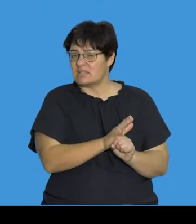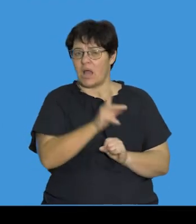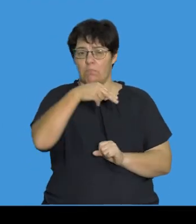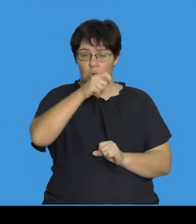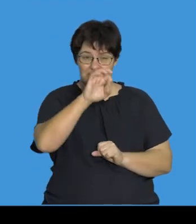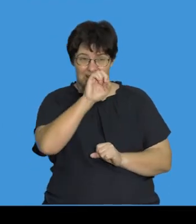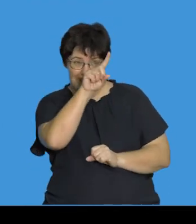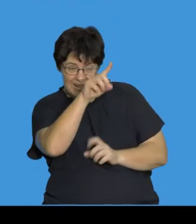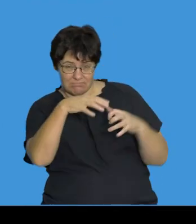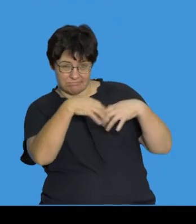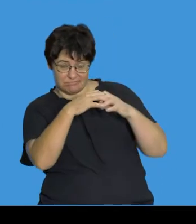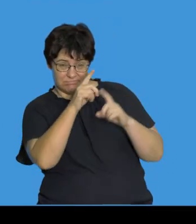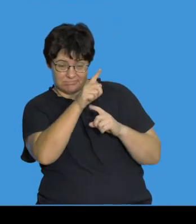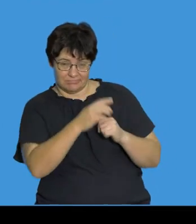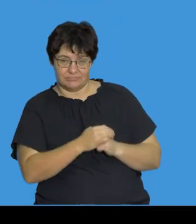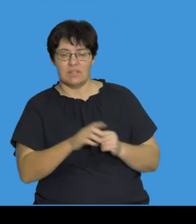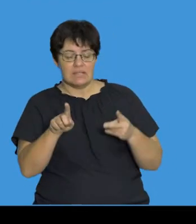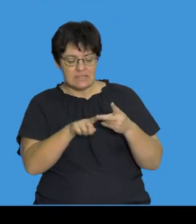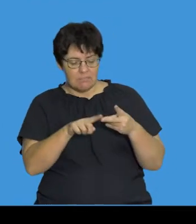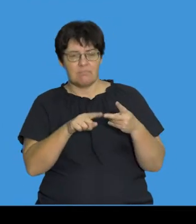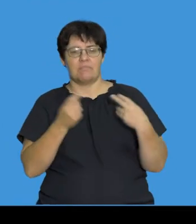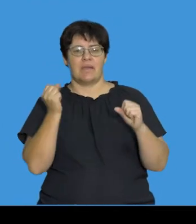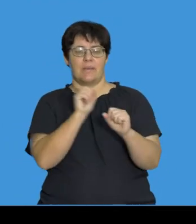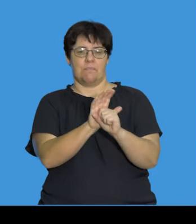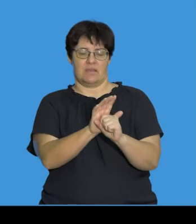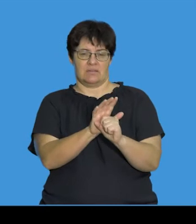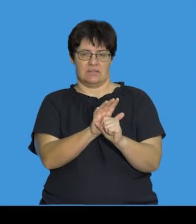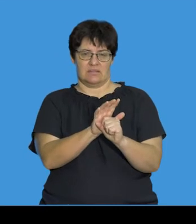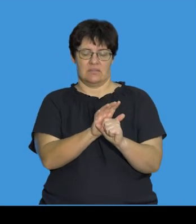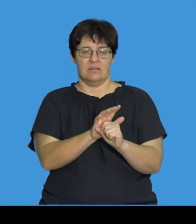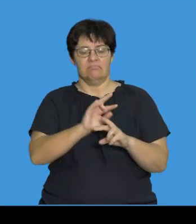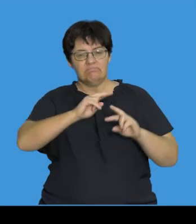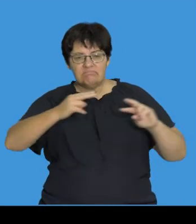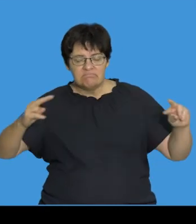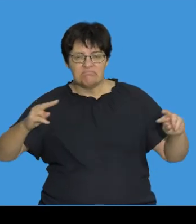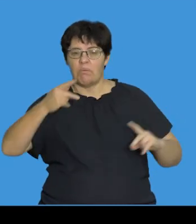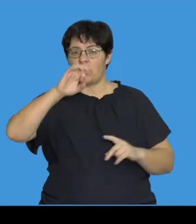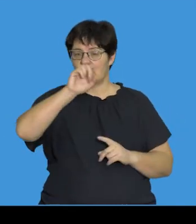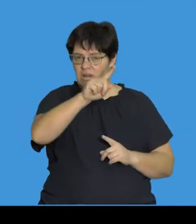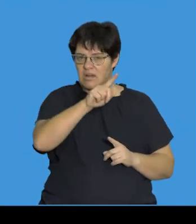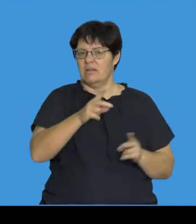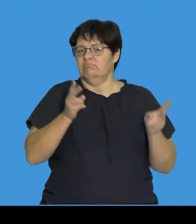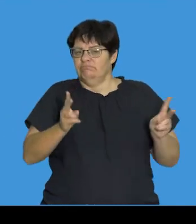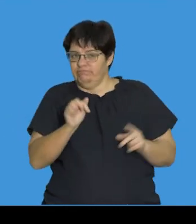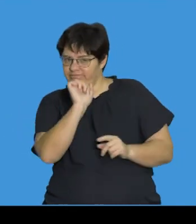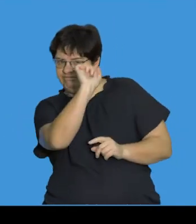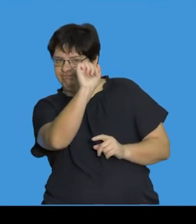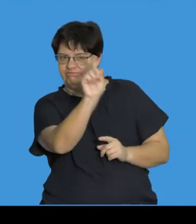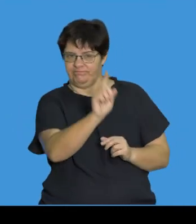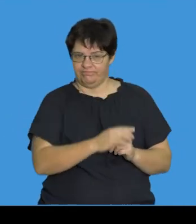protein that is produced, as well as the impact that it has on the type of protein and the nature of that protein.